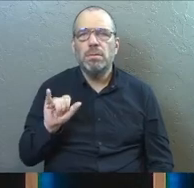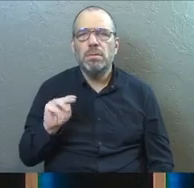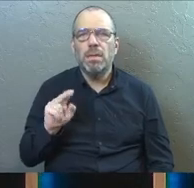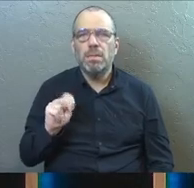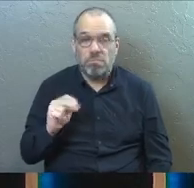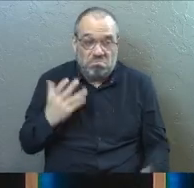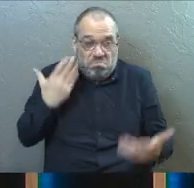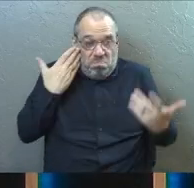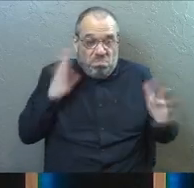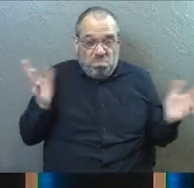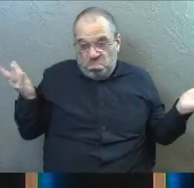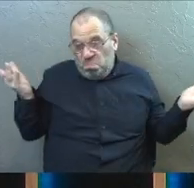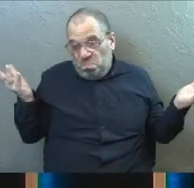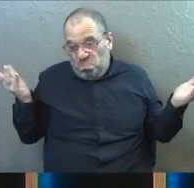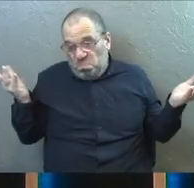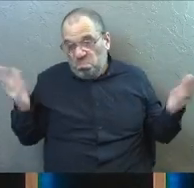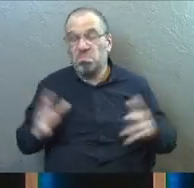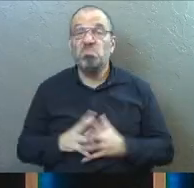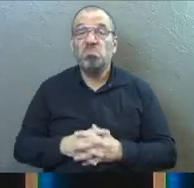We don't know.